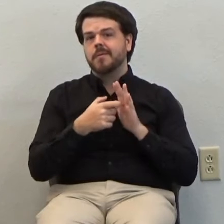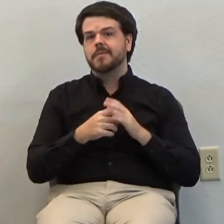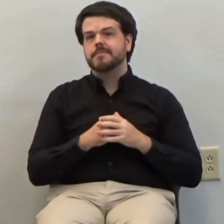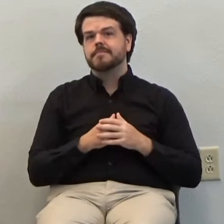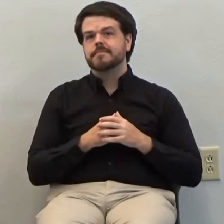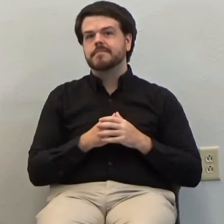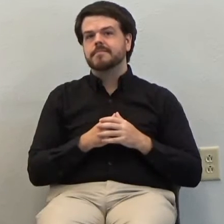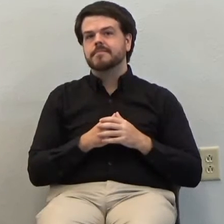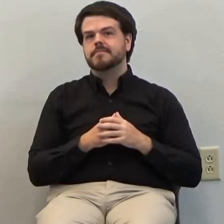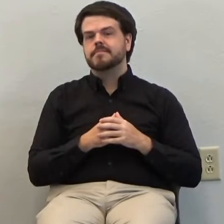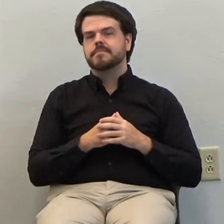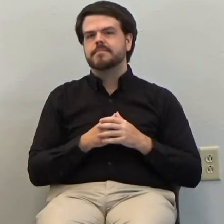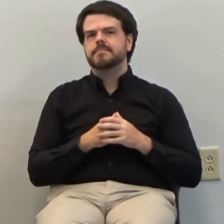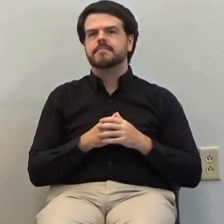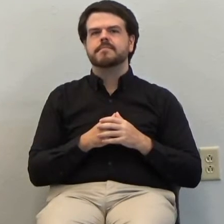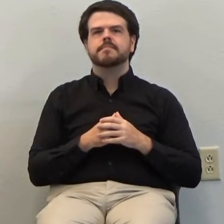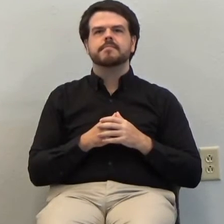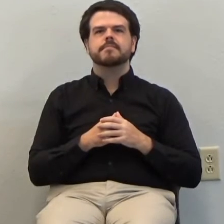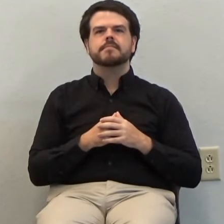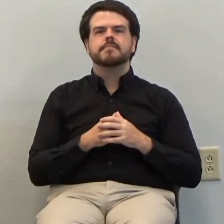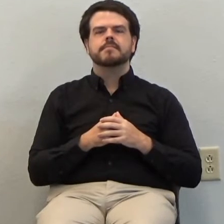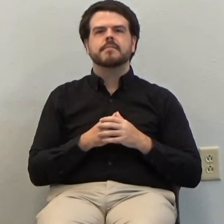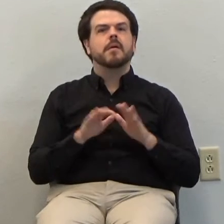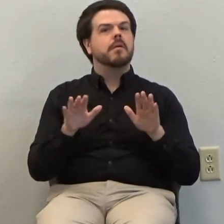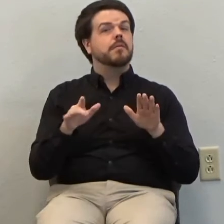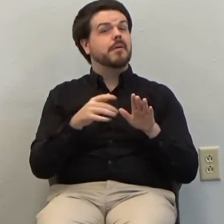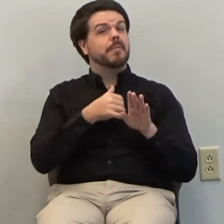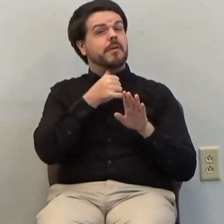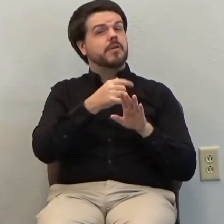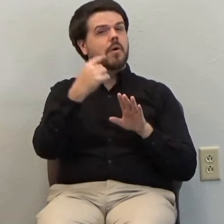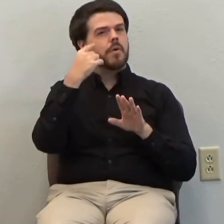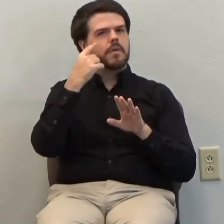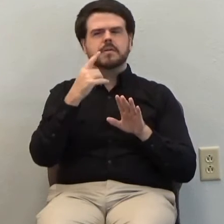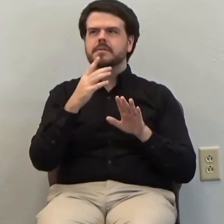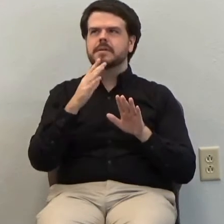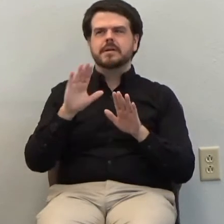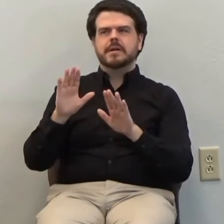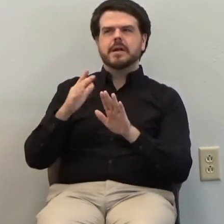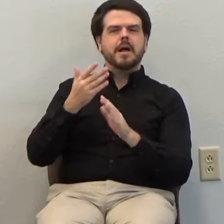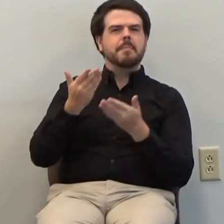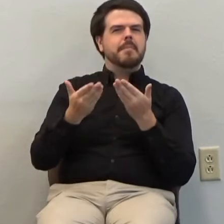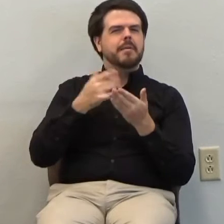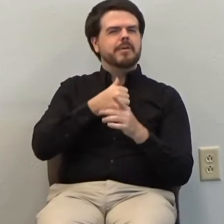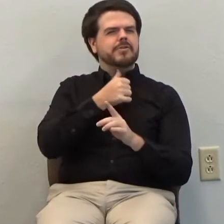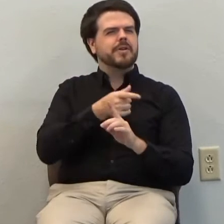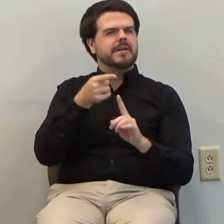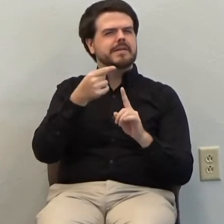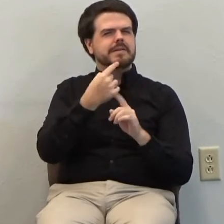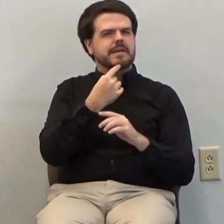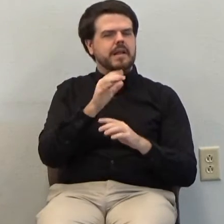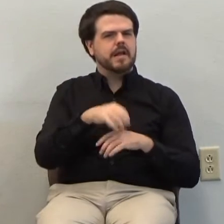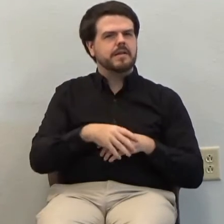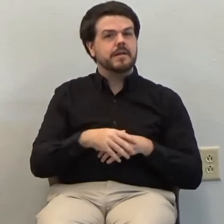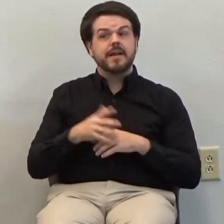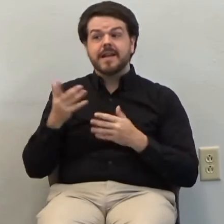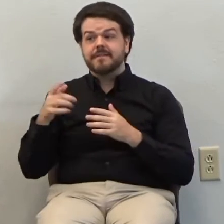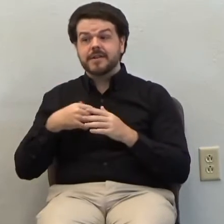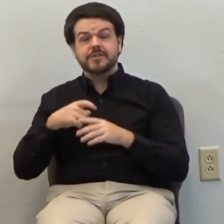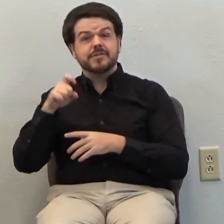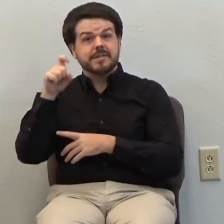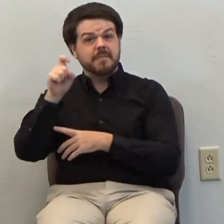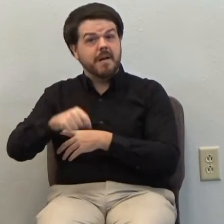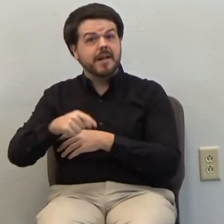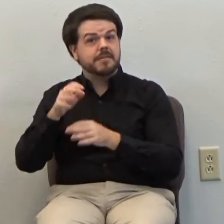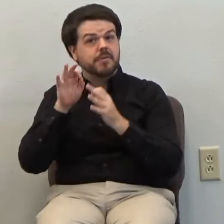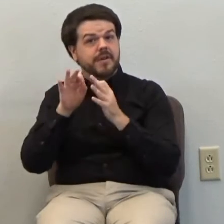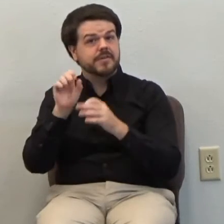Oh, but don't let me, don't think that He doesn't demand perfection. I shouldn't have said that. He demands it but He knows that we're not going to give it.